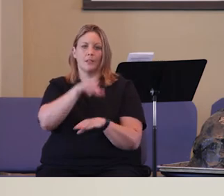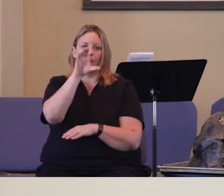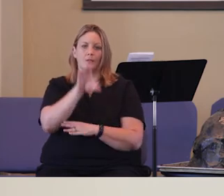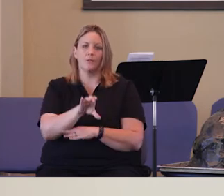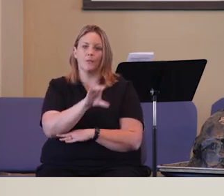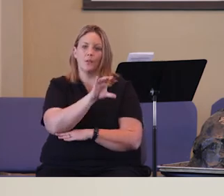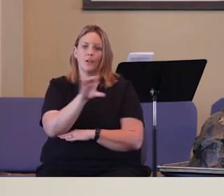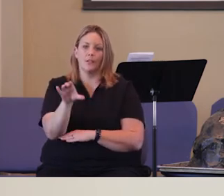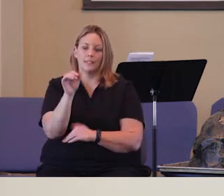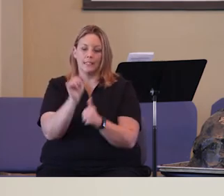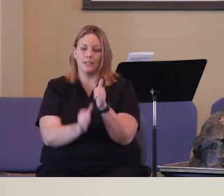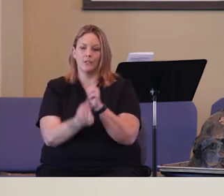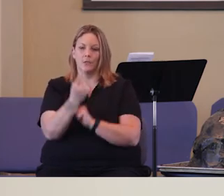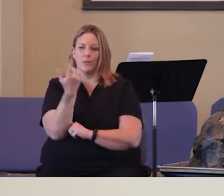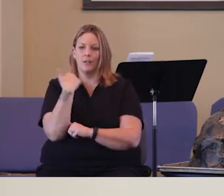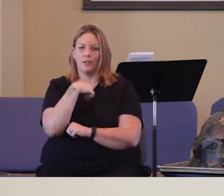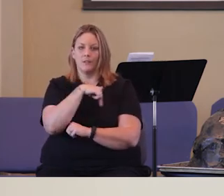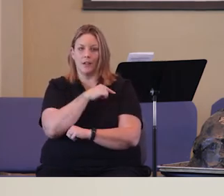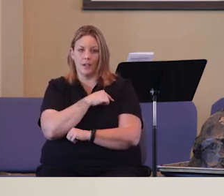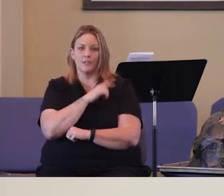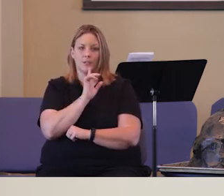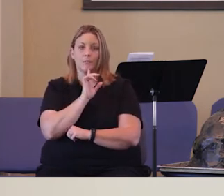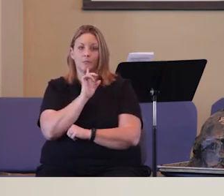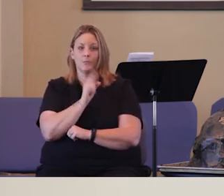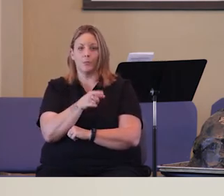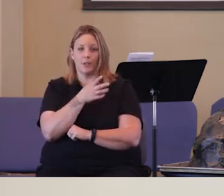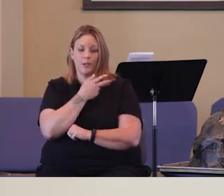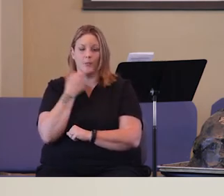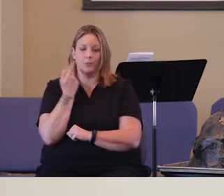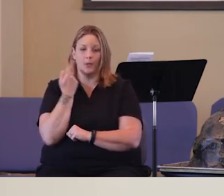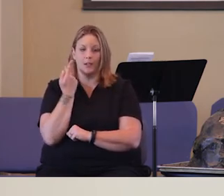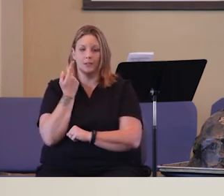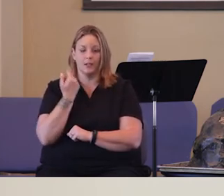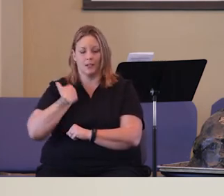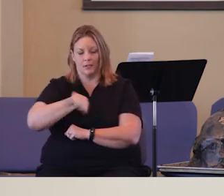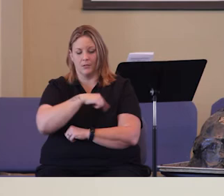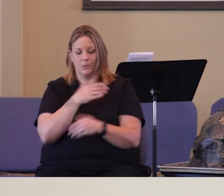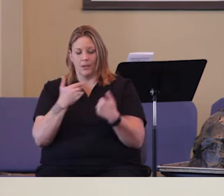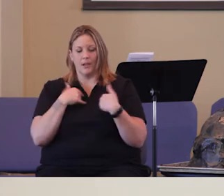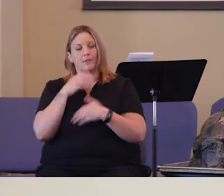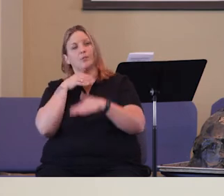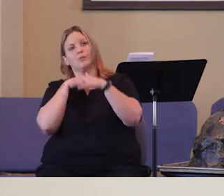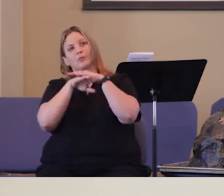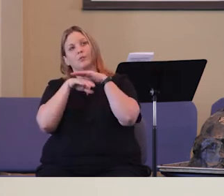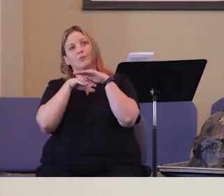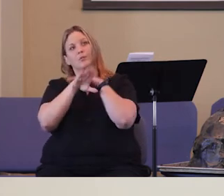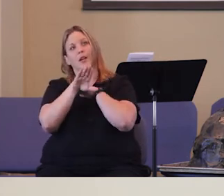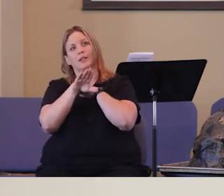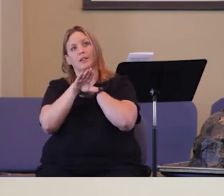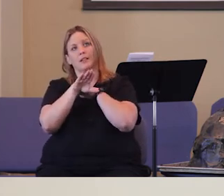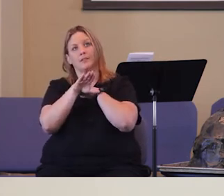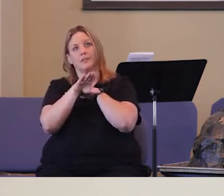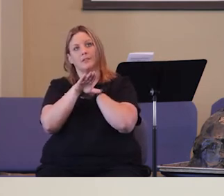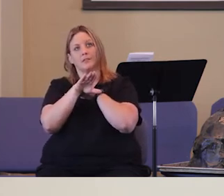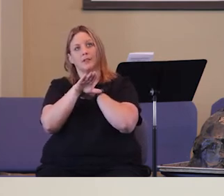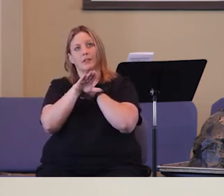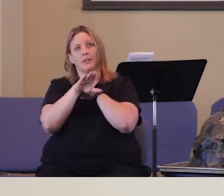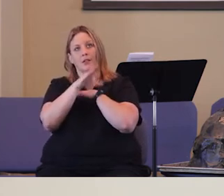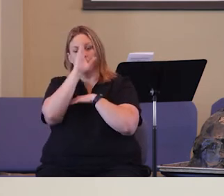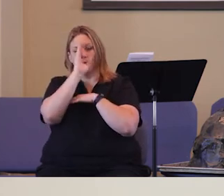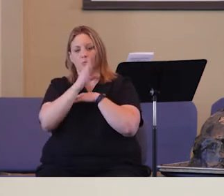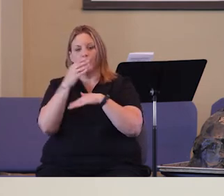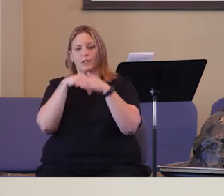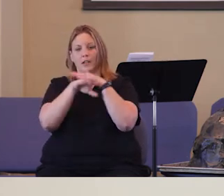death on the cross as saviors, each one of us are a priest because we have direct access to the throne of God.